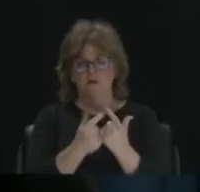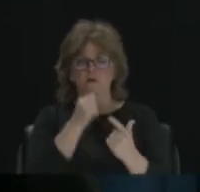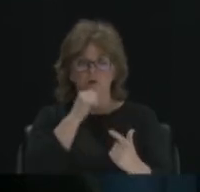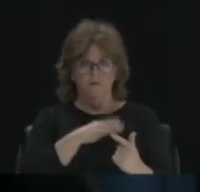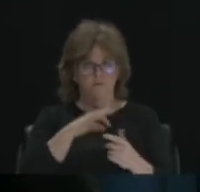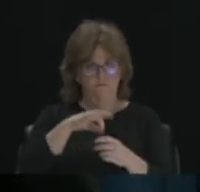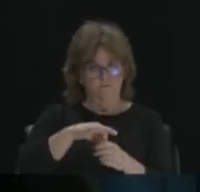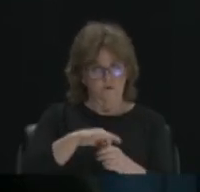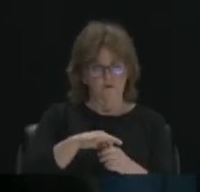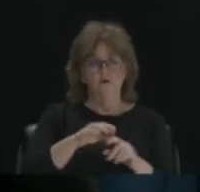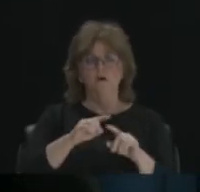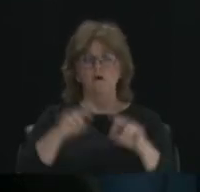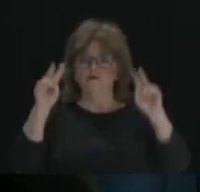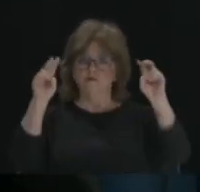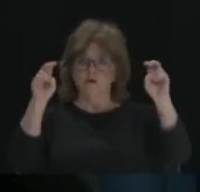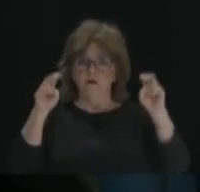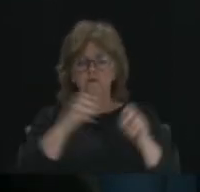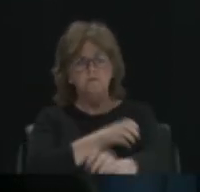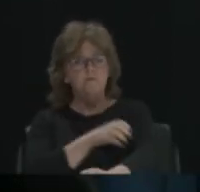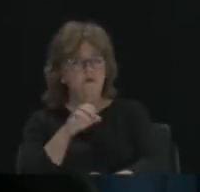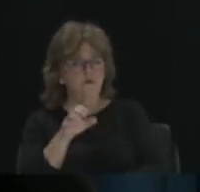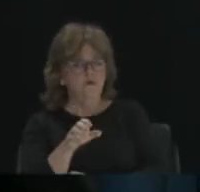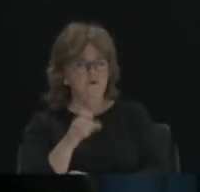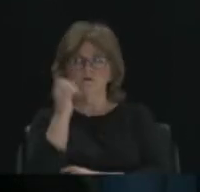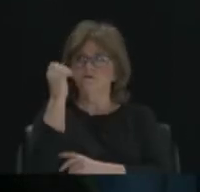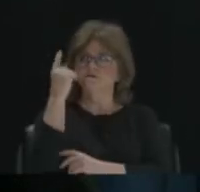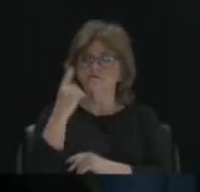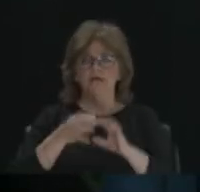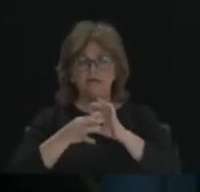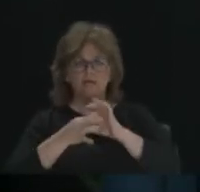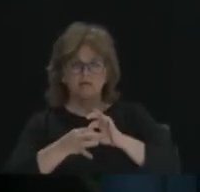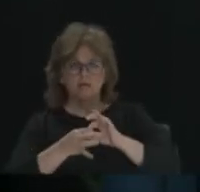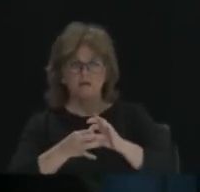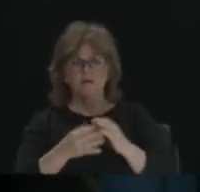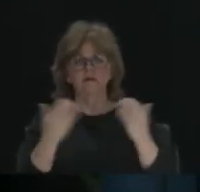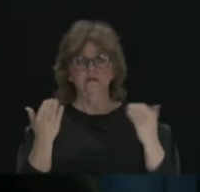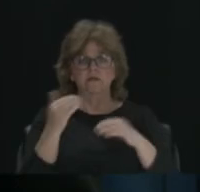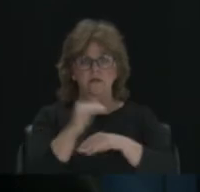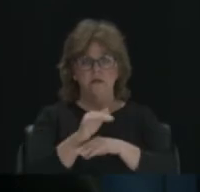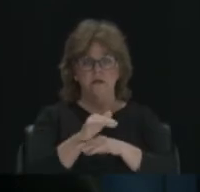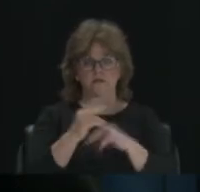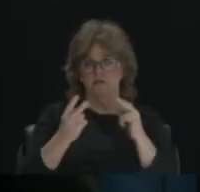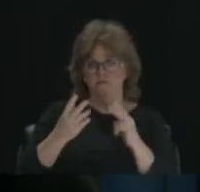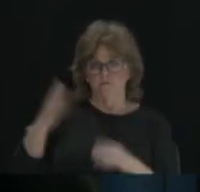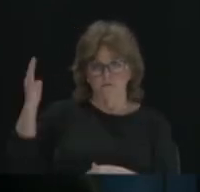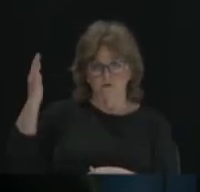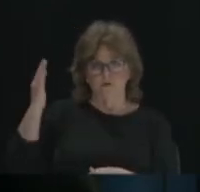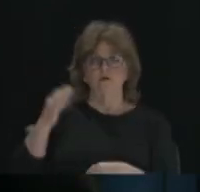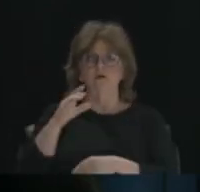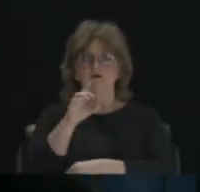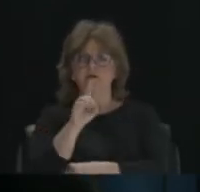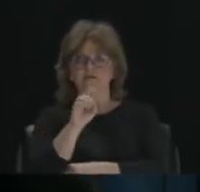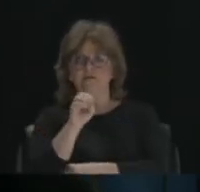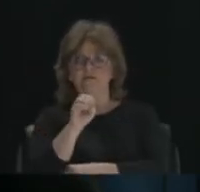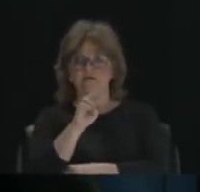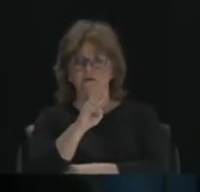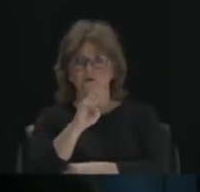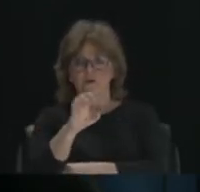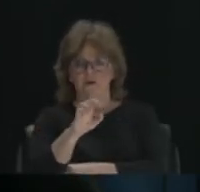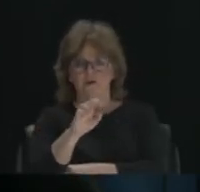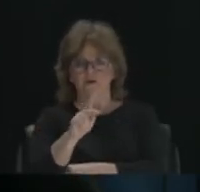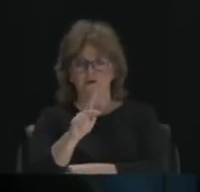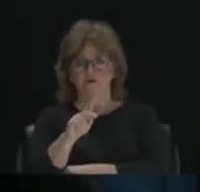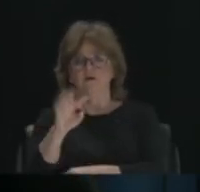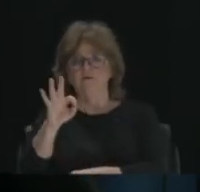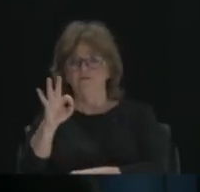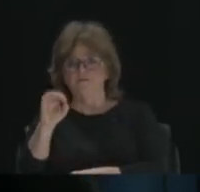topic, Empowering You, Understanding Our Connections. Our guest this evening is Dr. Fullward, President of the Dayton